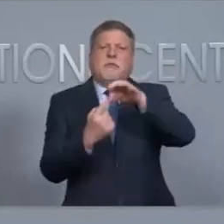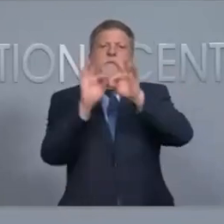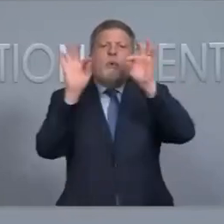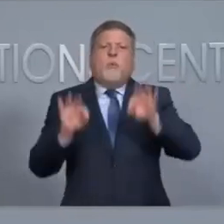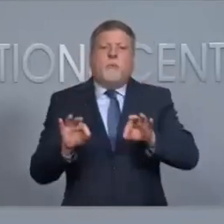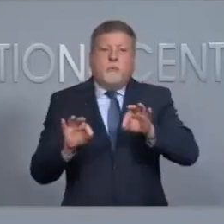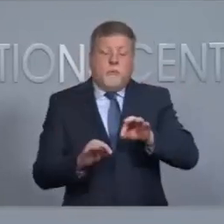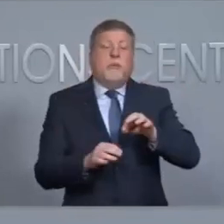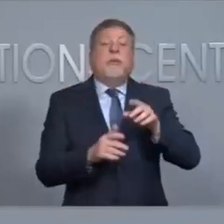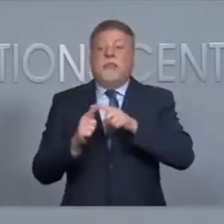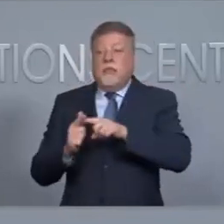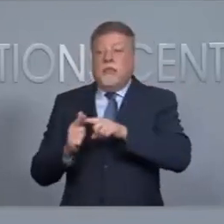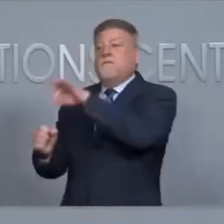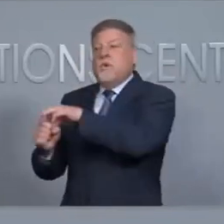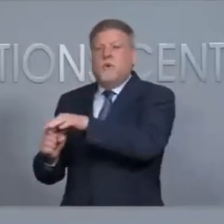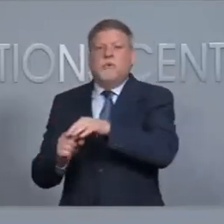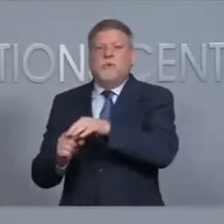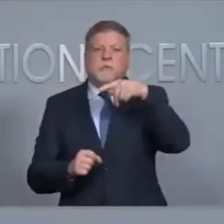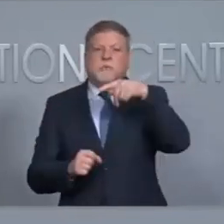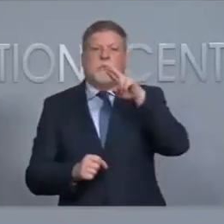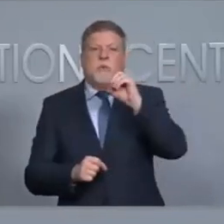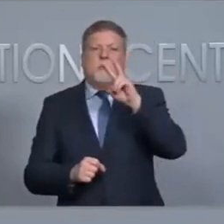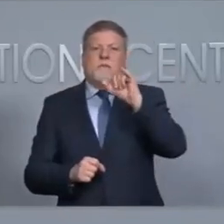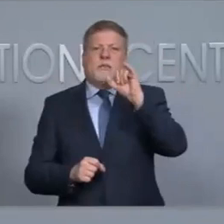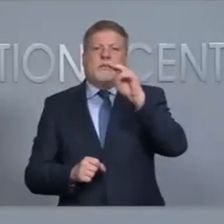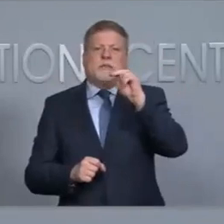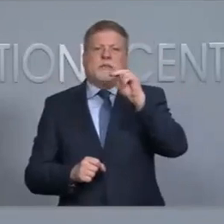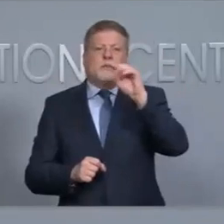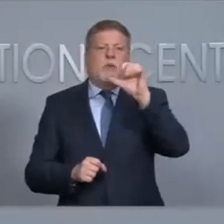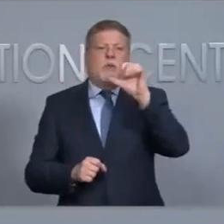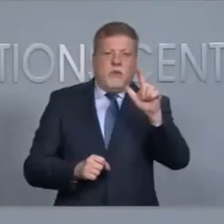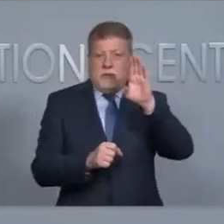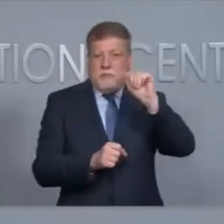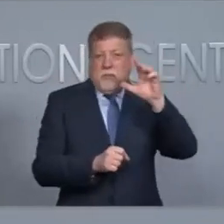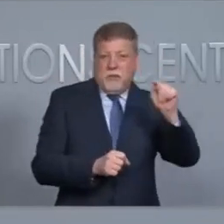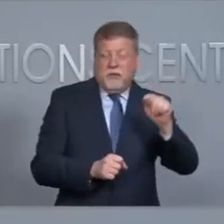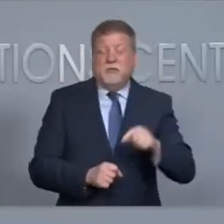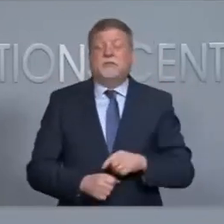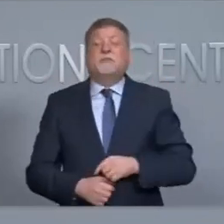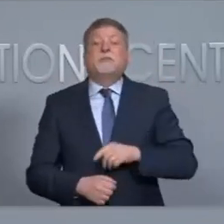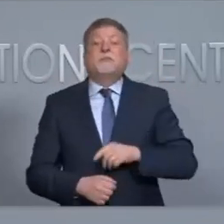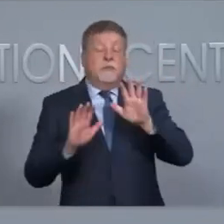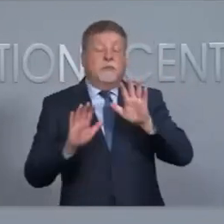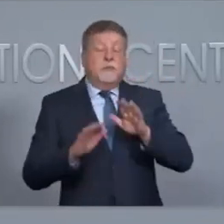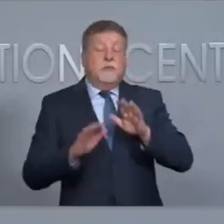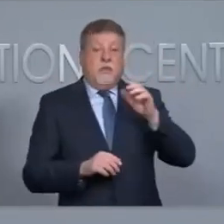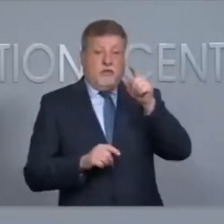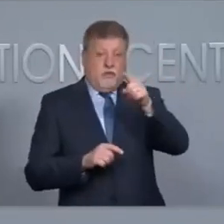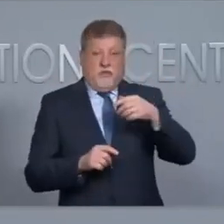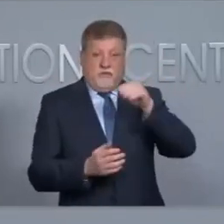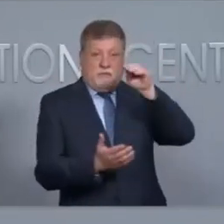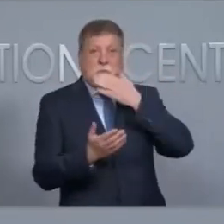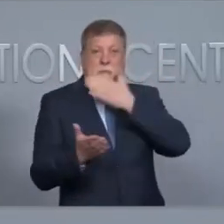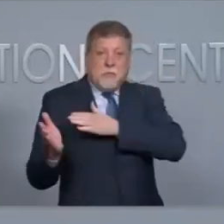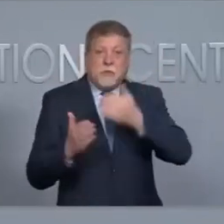a provisional ballot. Fourth, if you still plan to vote an absentee ballot, tomorrow is the deadline